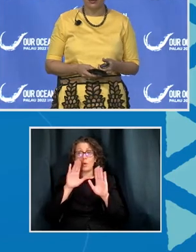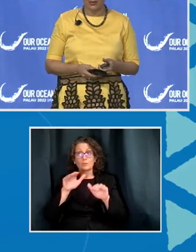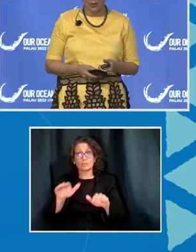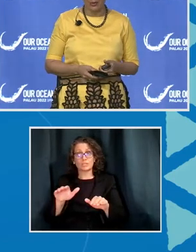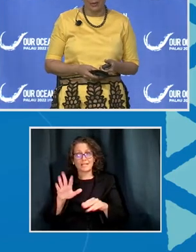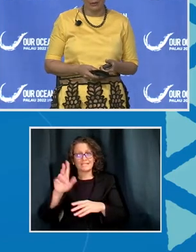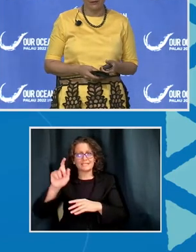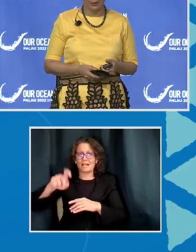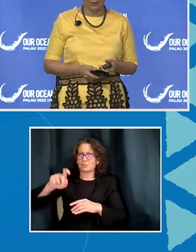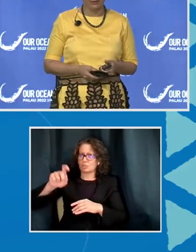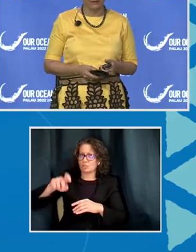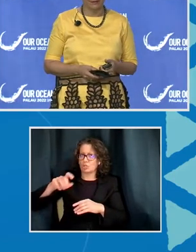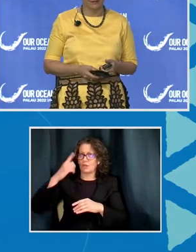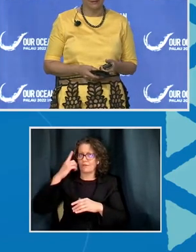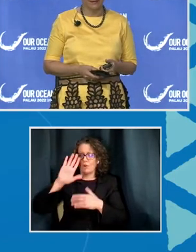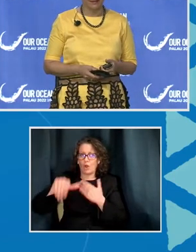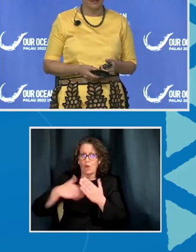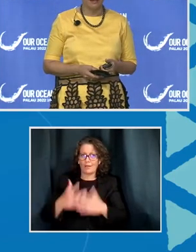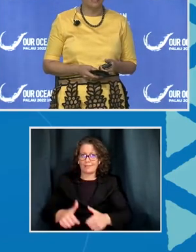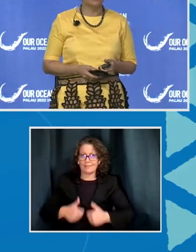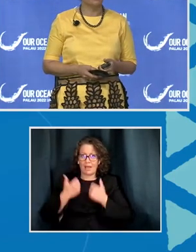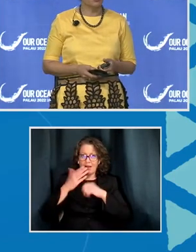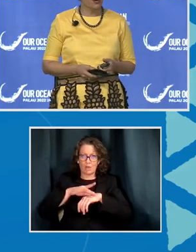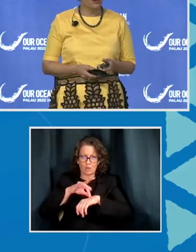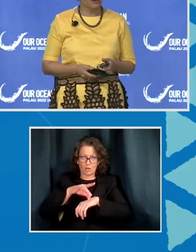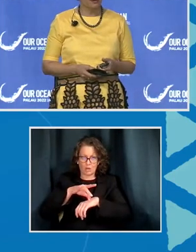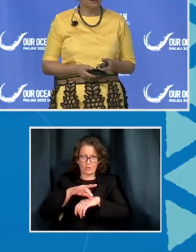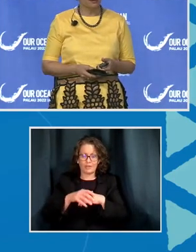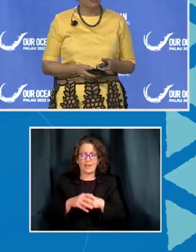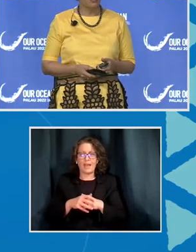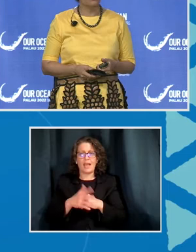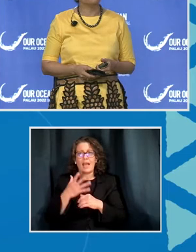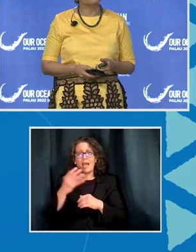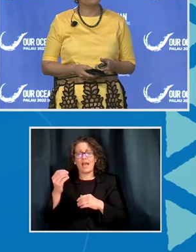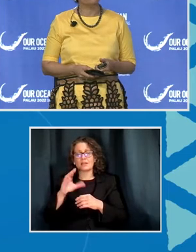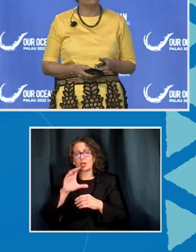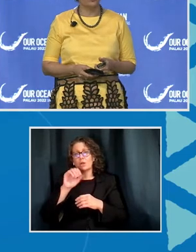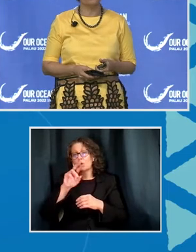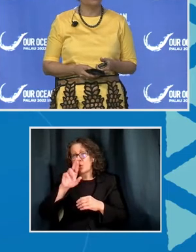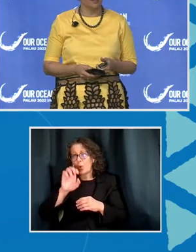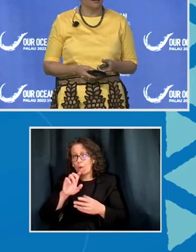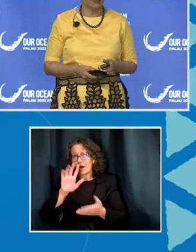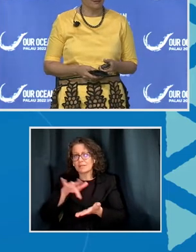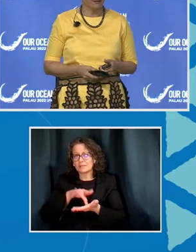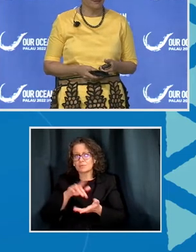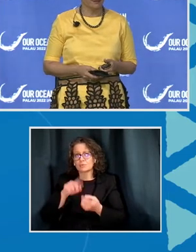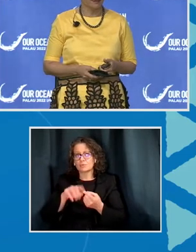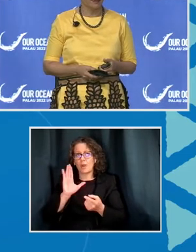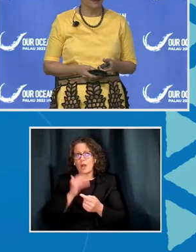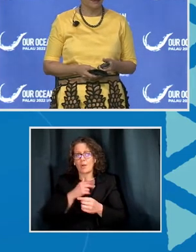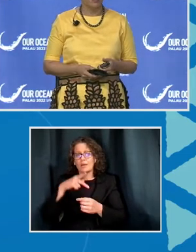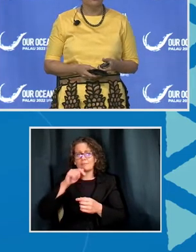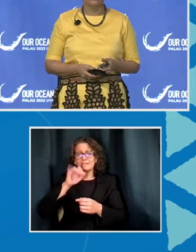to all life on earth and is core to our Pacific way of life.